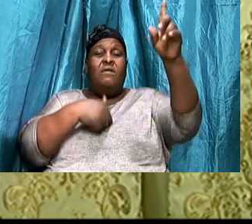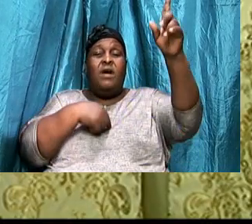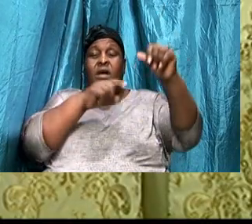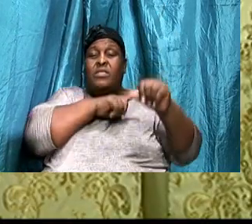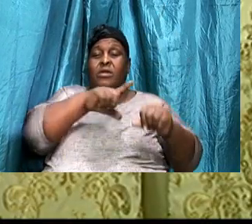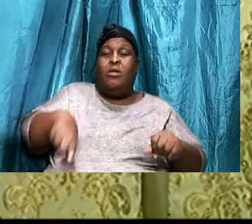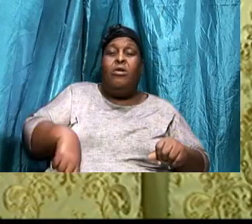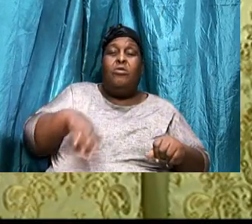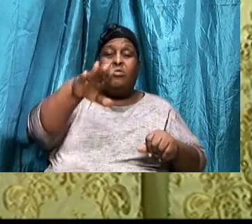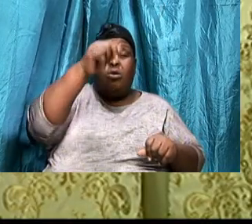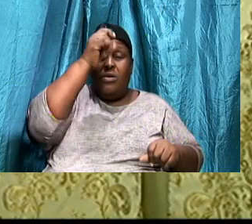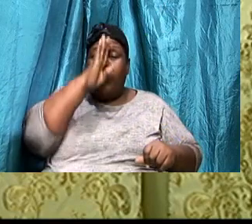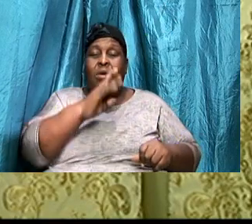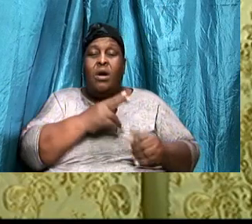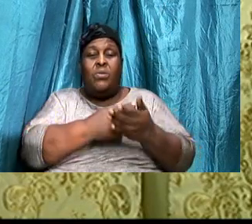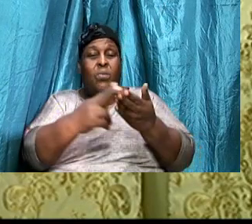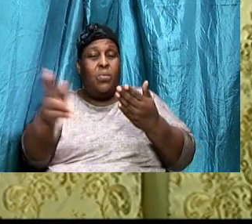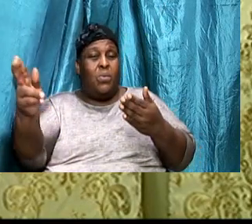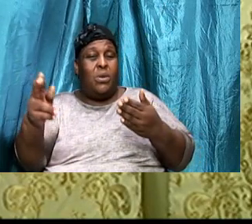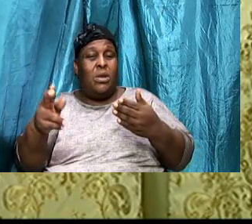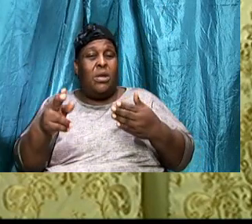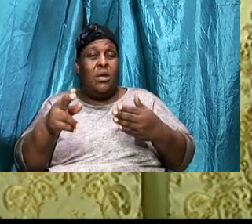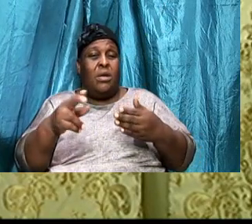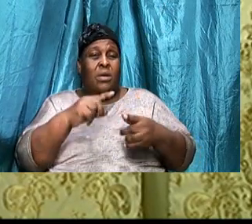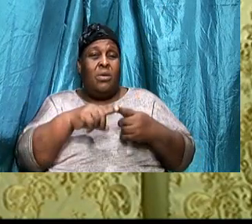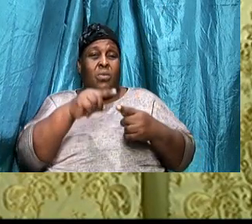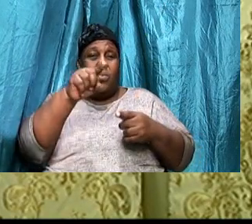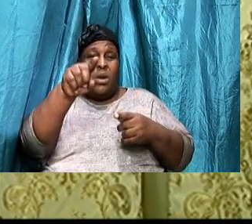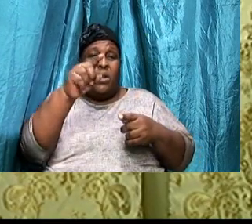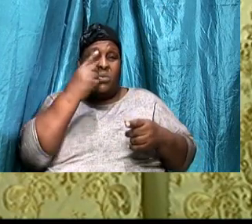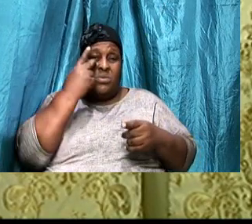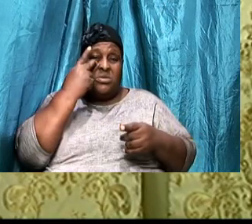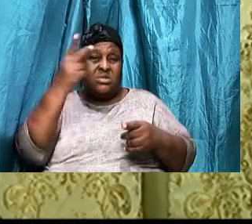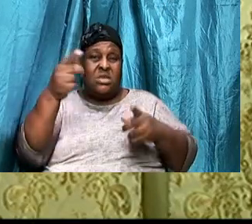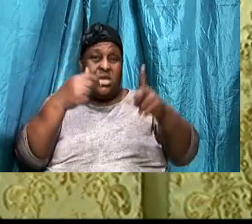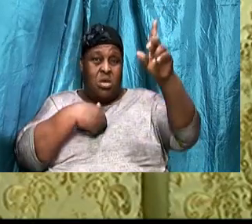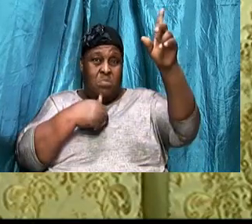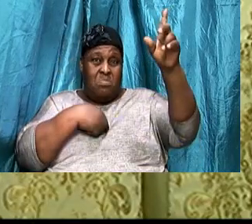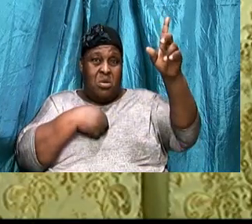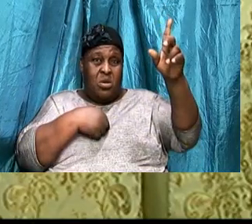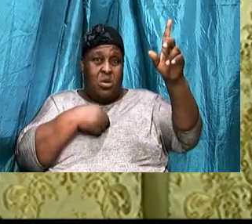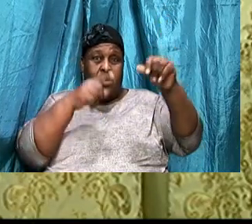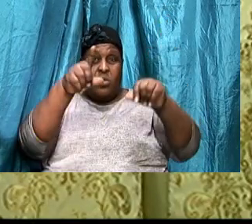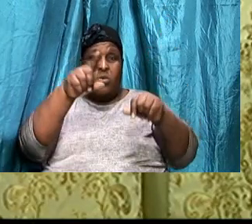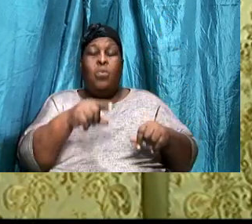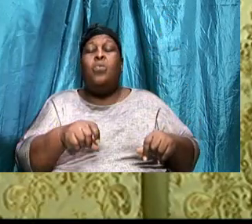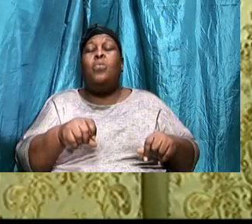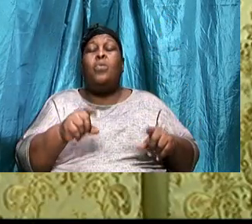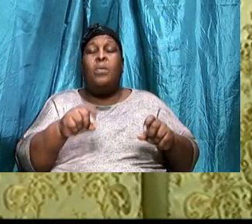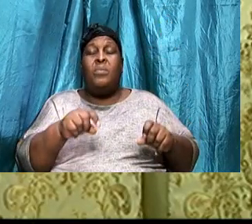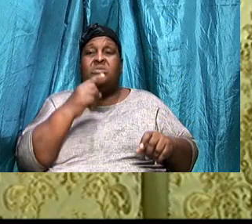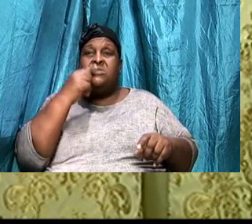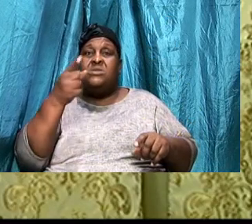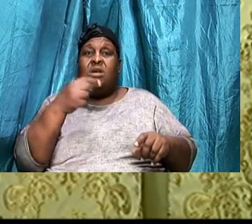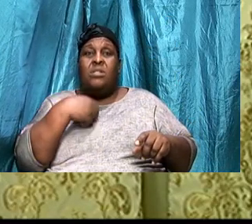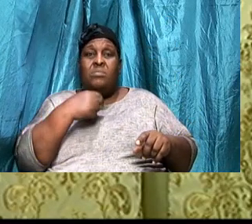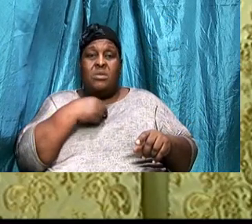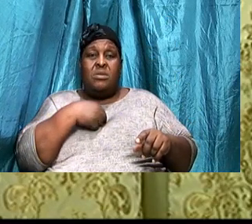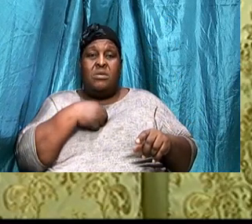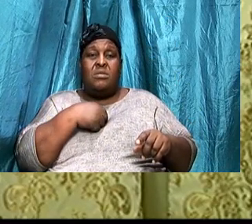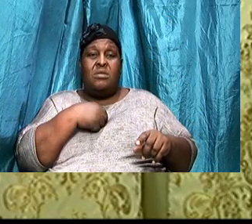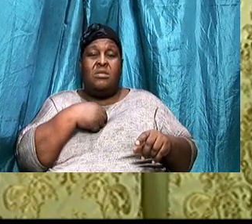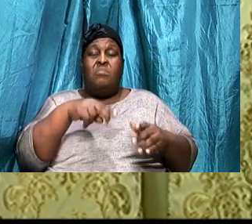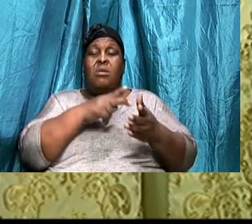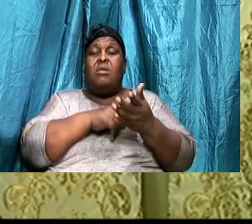When you see me, You should be able, To say, You should be able, To tell that, I am, A representative, Of heaven,